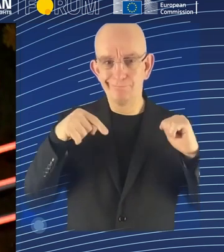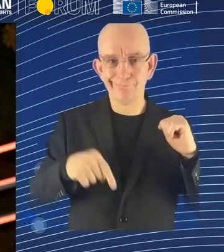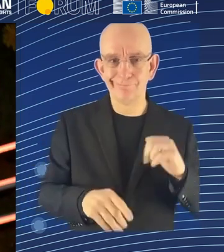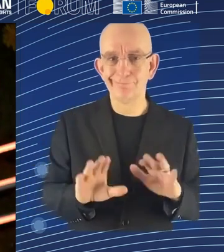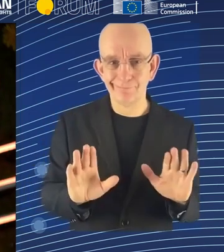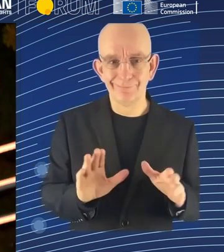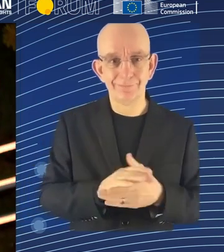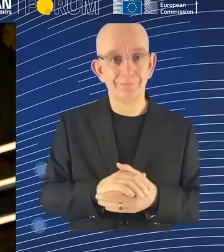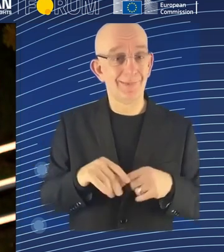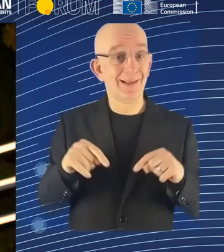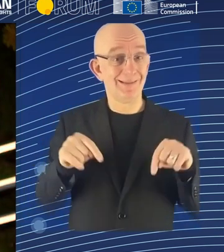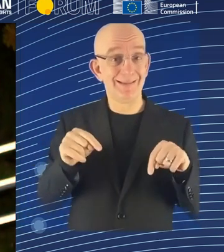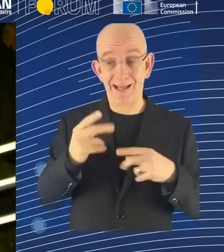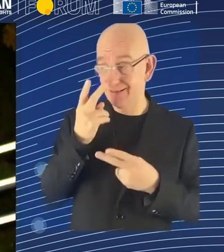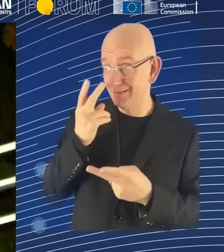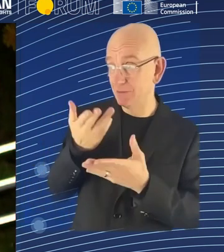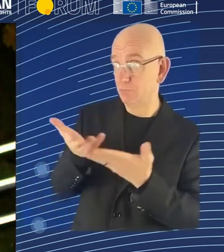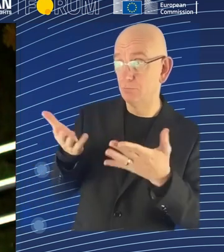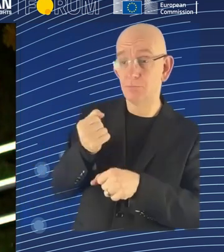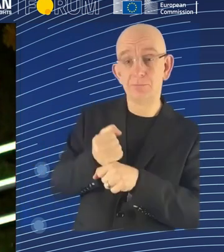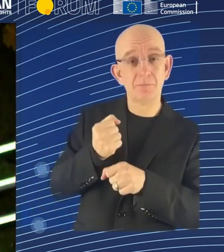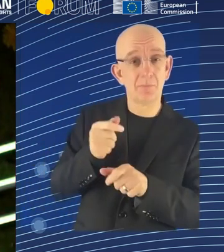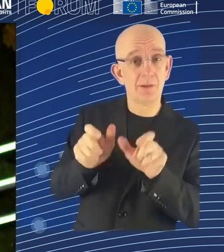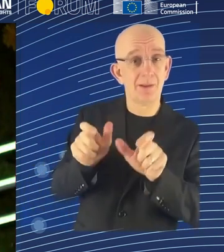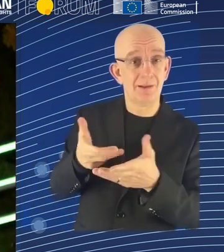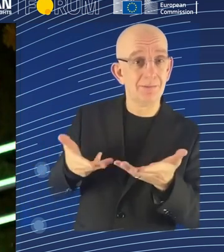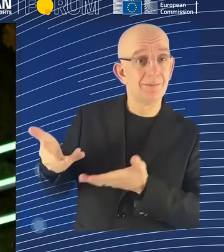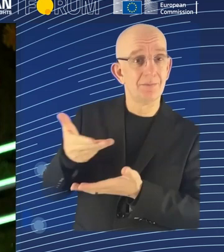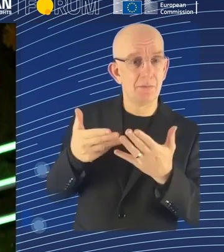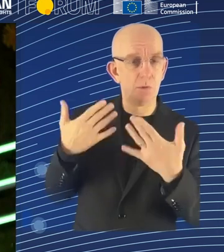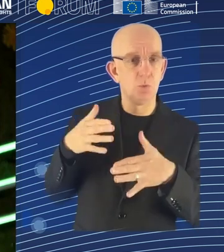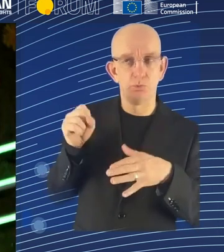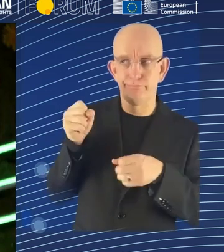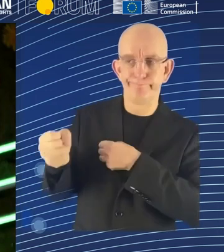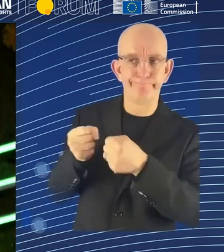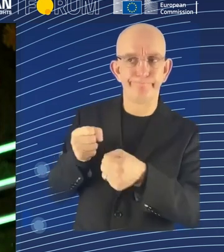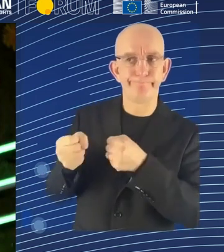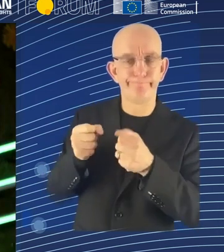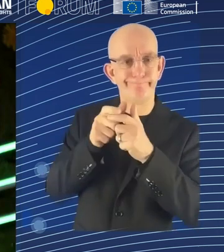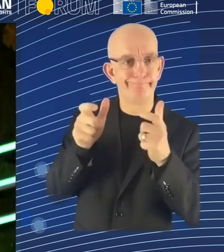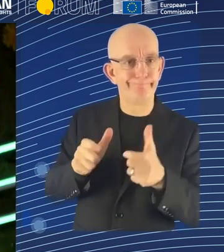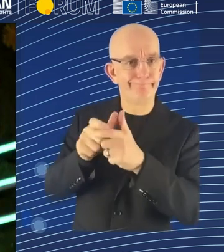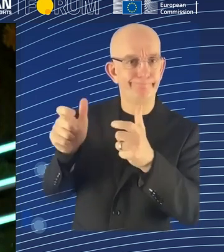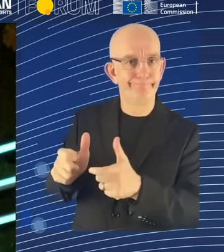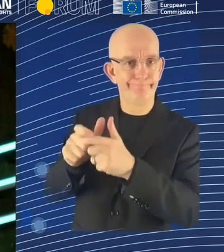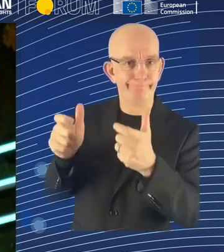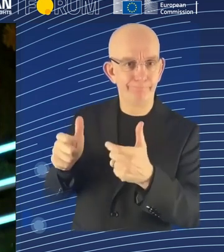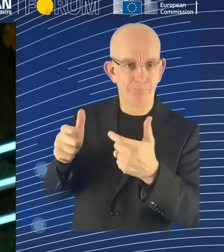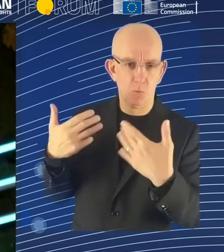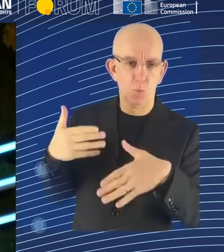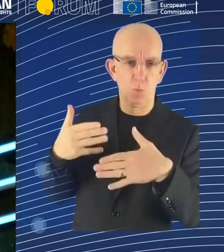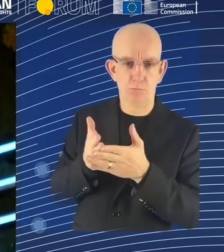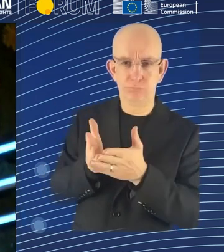those kind of institutions, those social rights, away. So I don't believe in a scenario where, you know, we can just